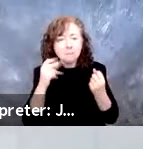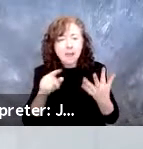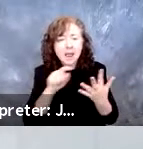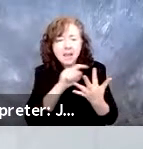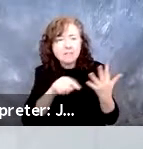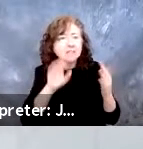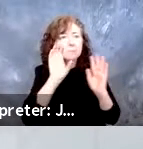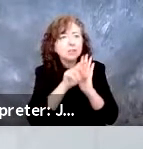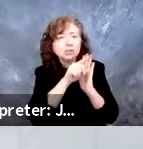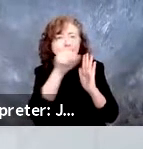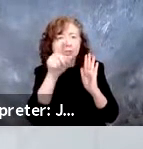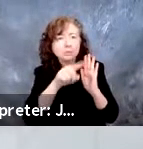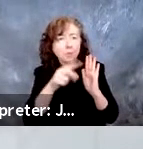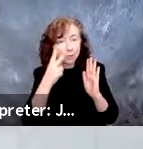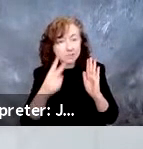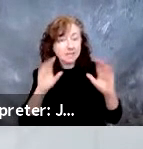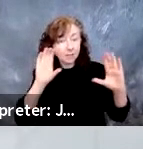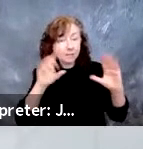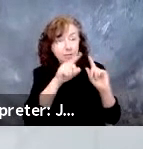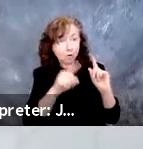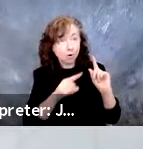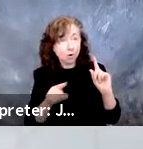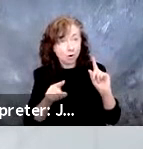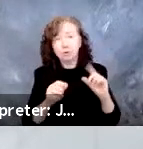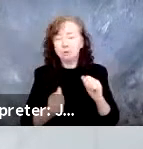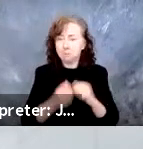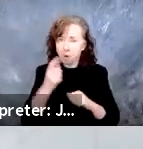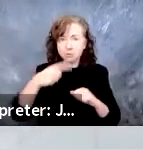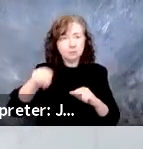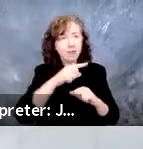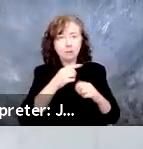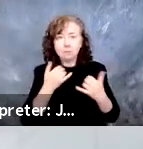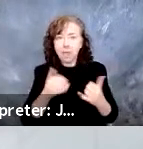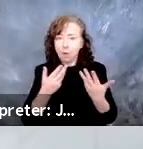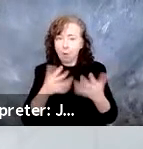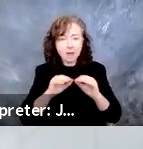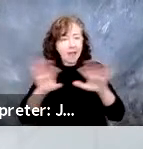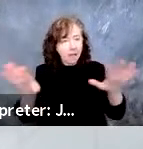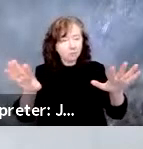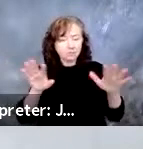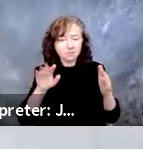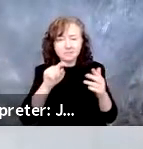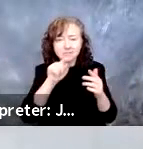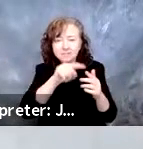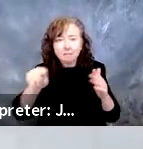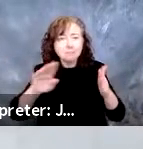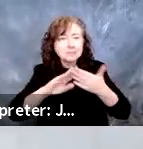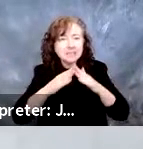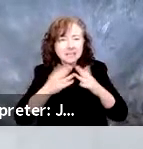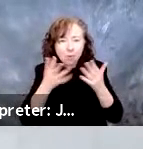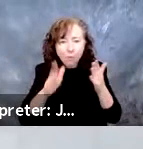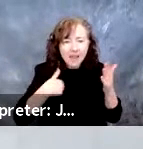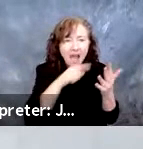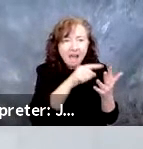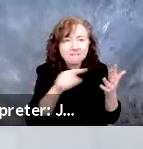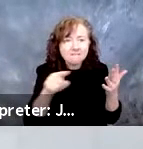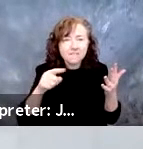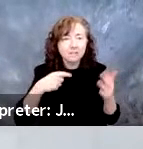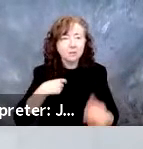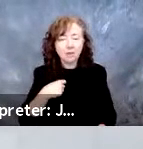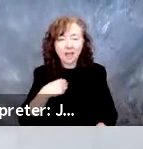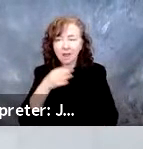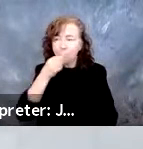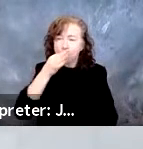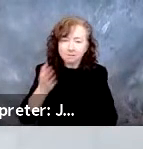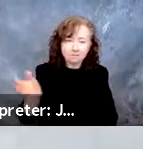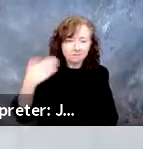think almost all the ones you see here on my slide are available for most people in certain cities to go and get in and call up on their ride share app